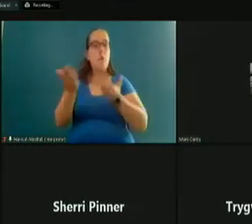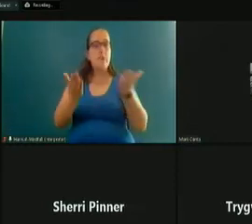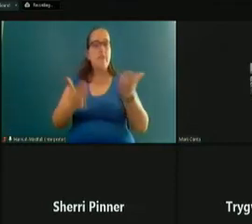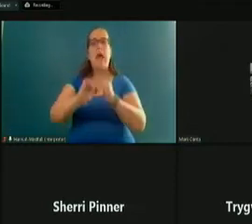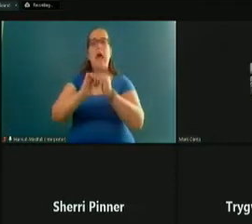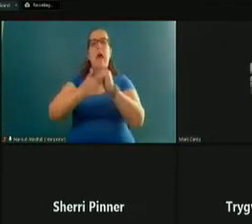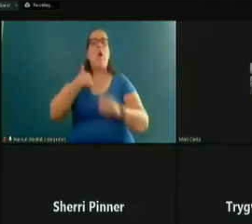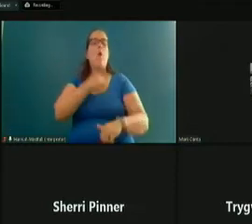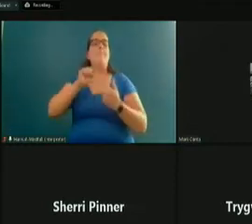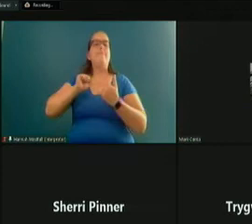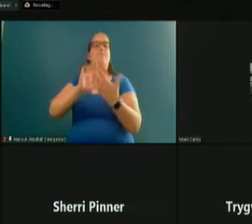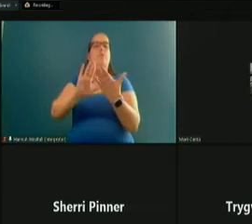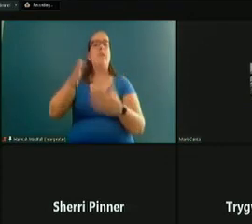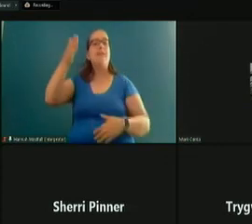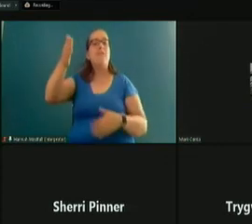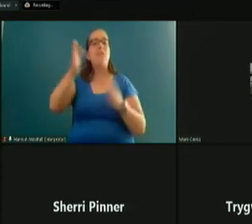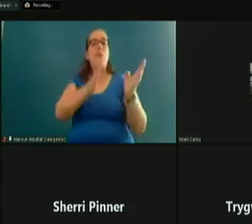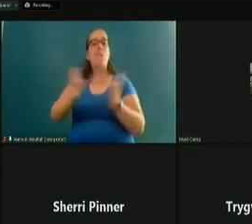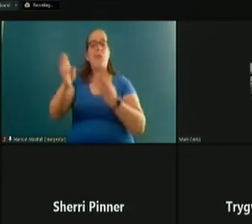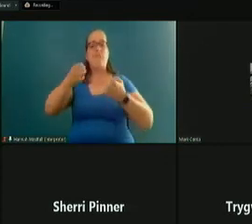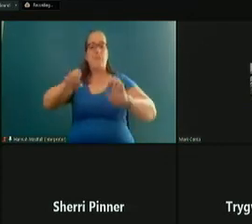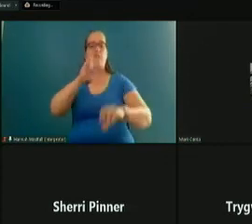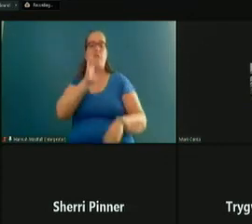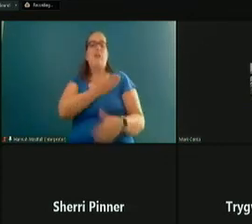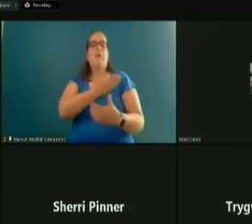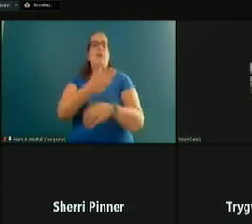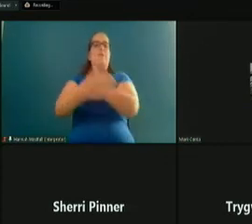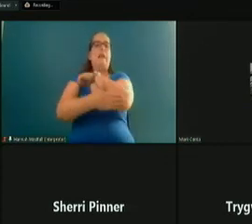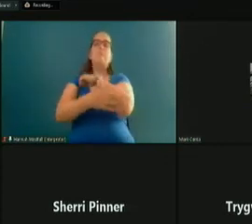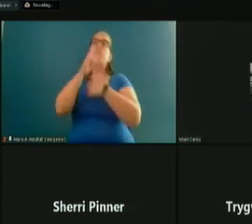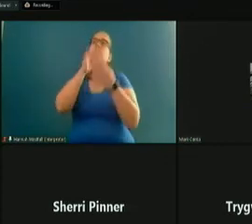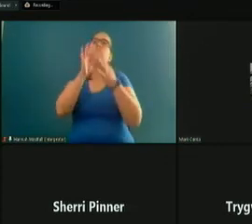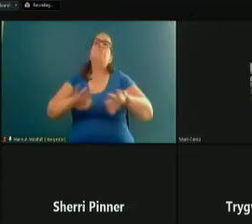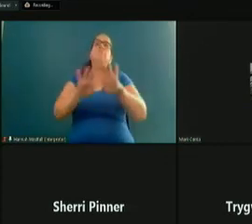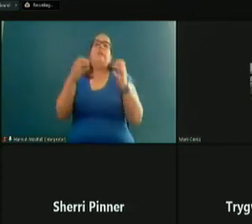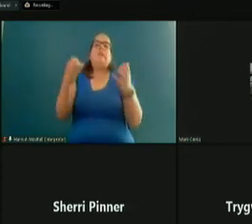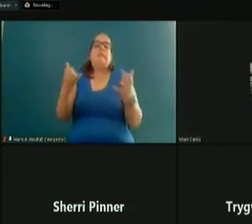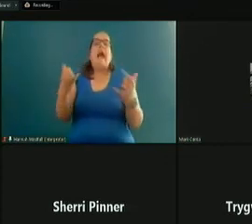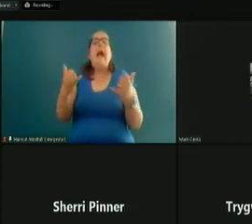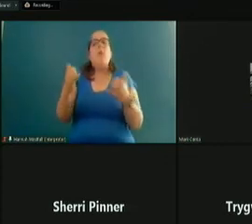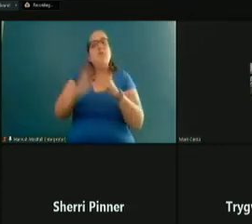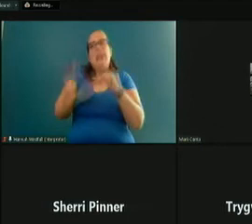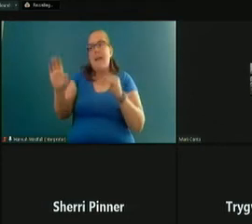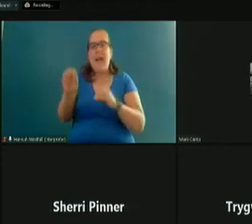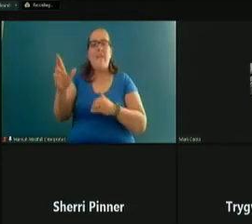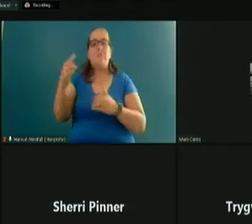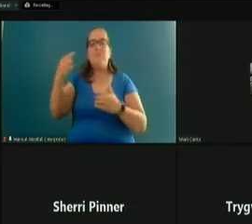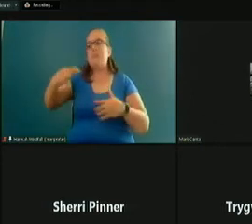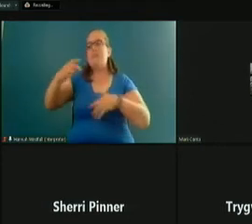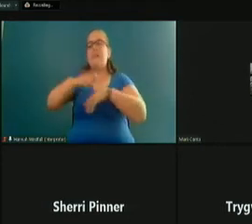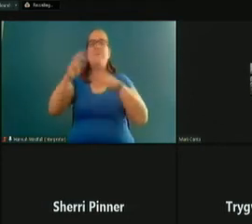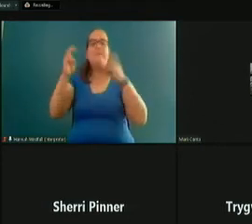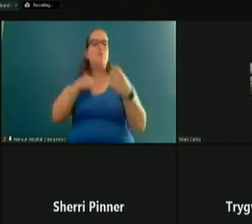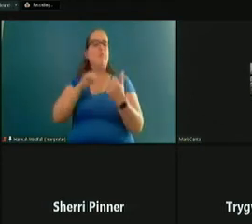we address future planning efforts for our county. And it's more important now than ever with the historic times and issues that we're facing. Third,